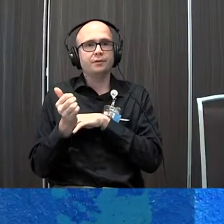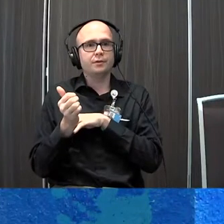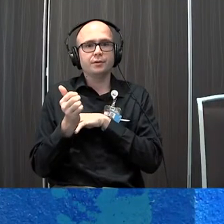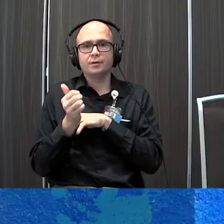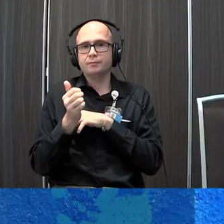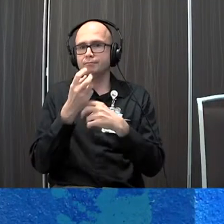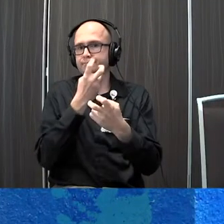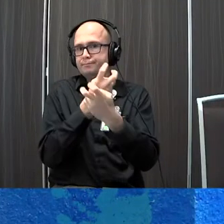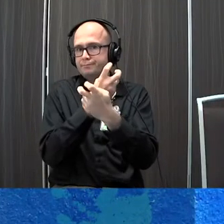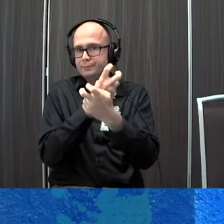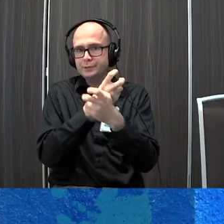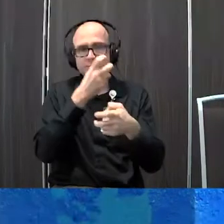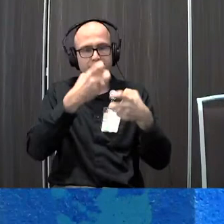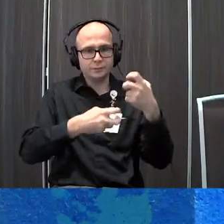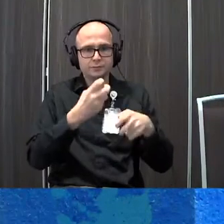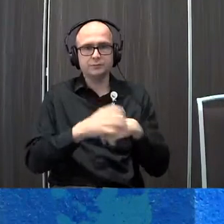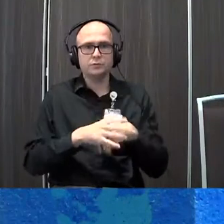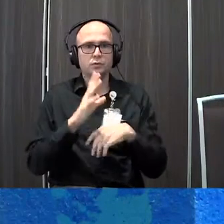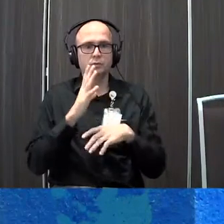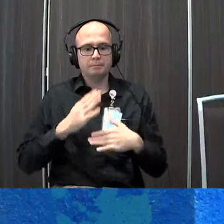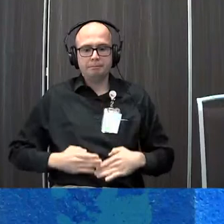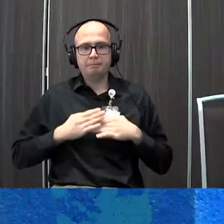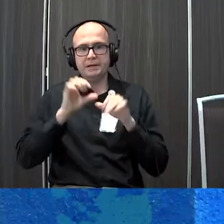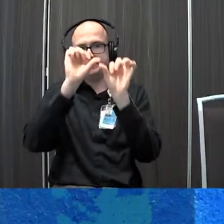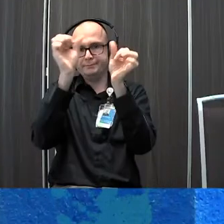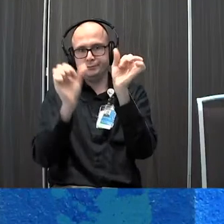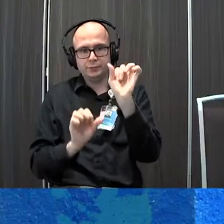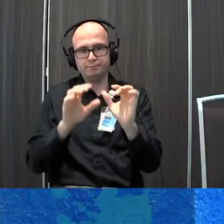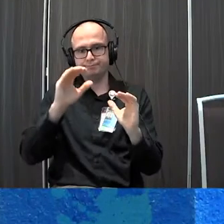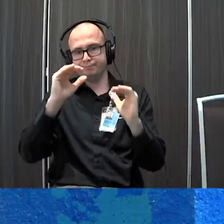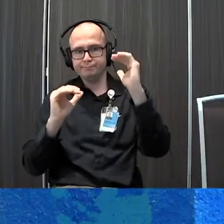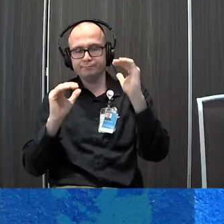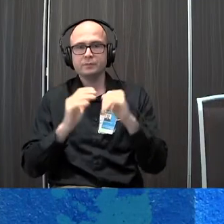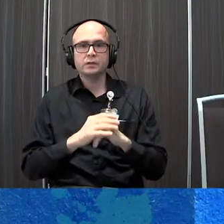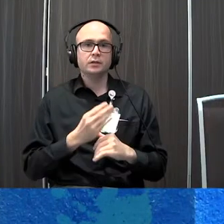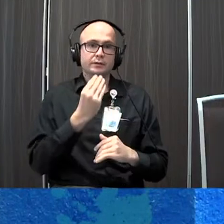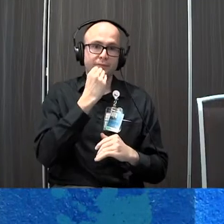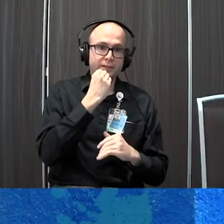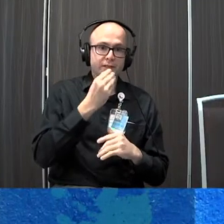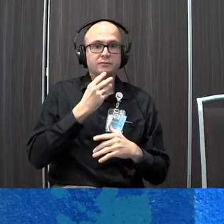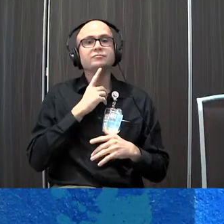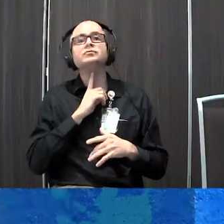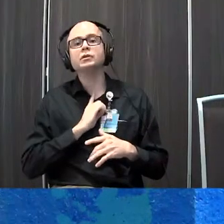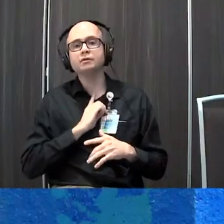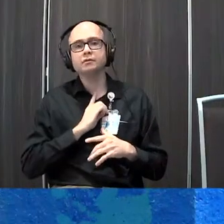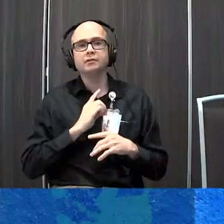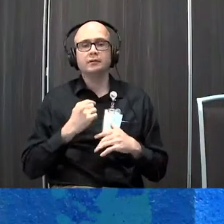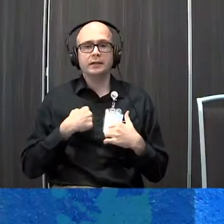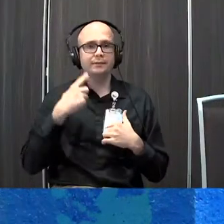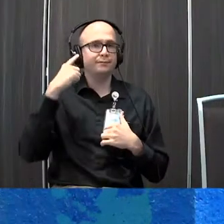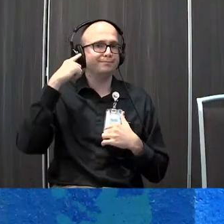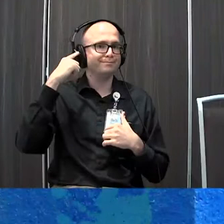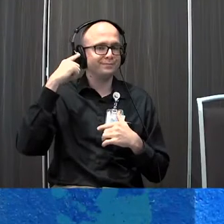orthopedic issues or asymmetries they struggle with feeding and swallowing and they have vestibular and sensory impairment